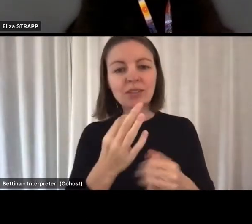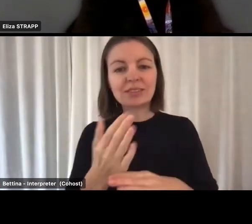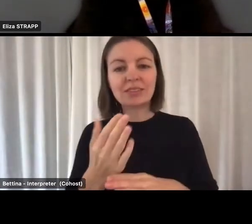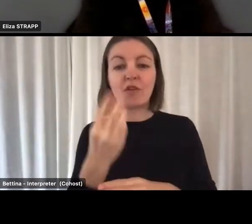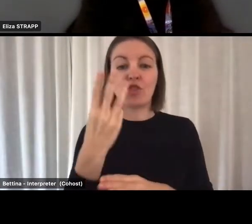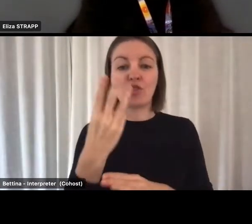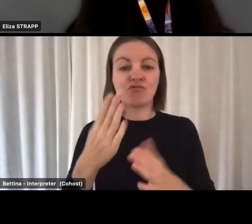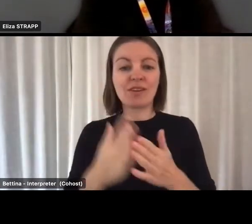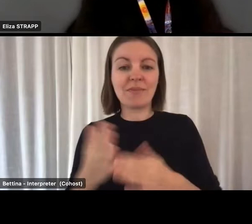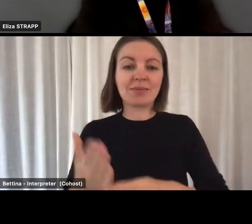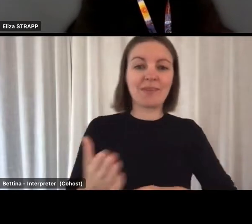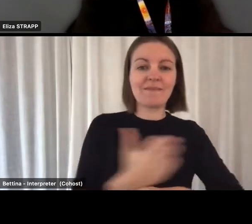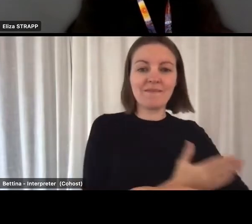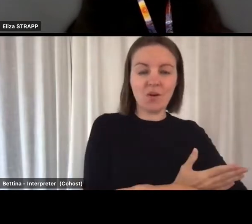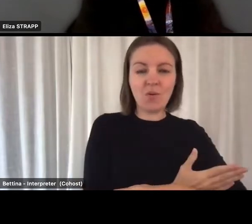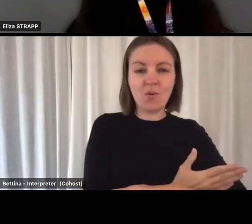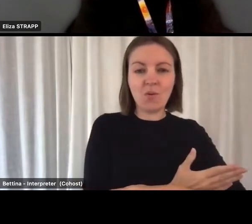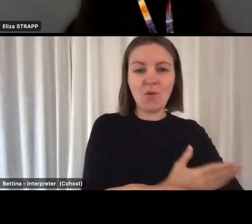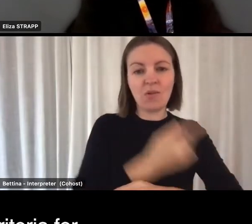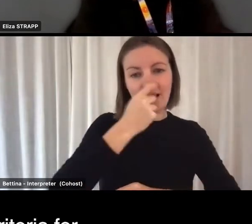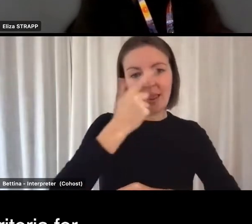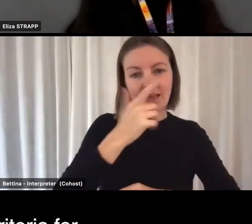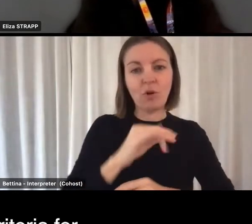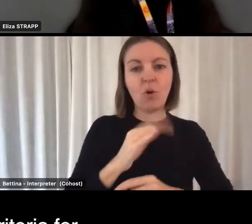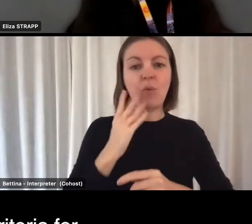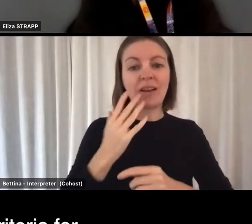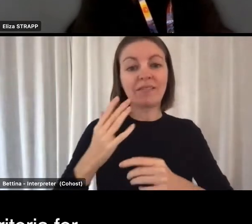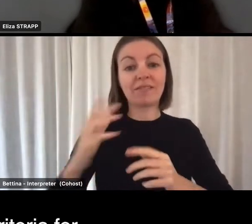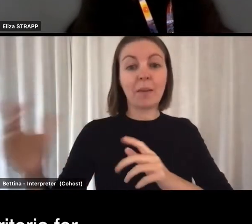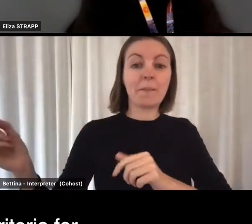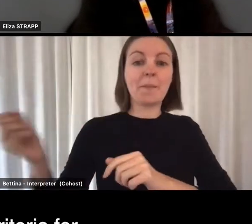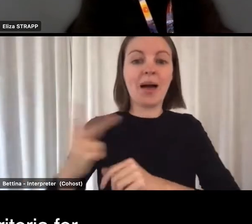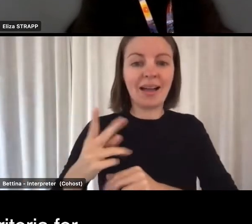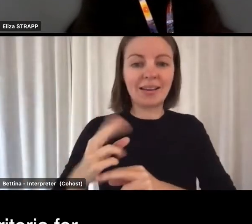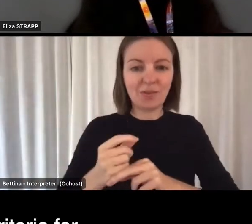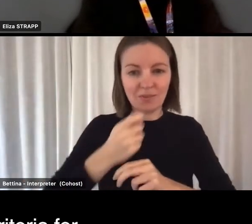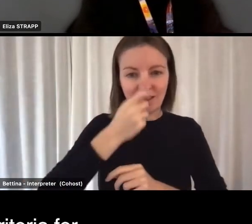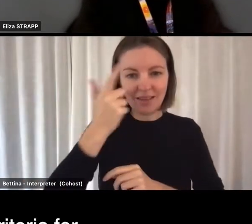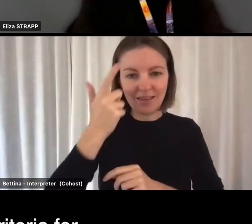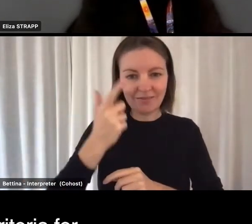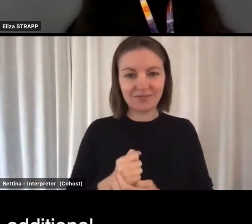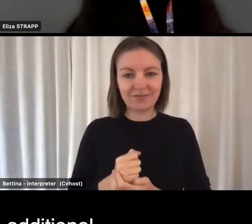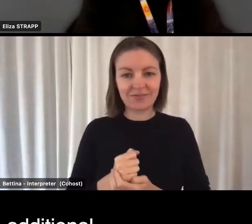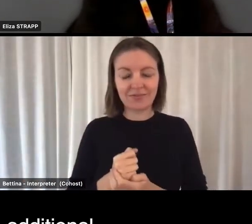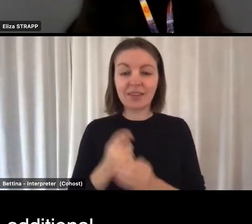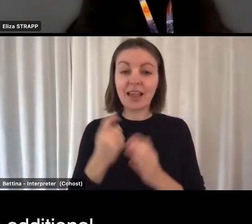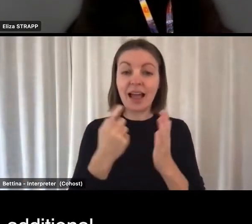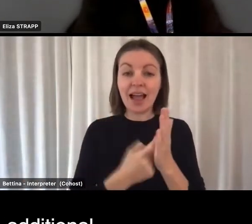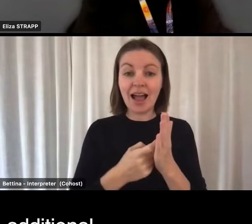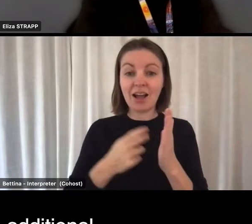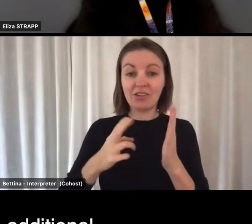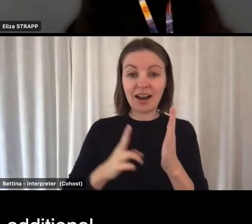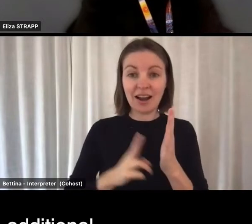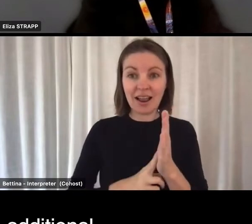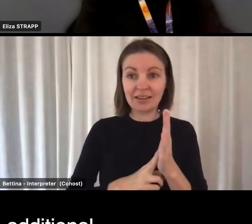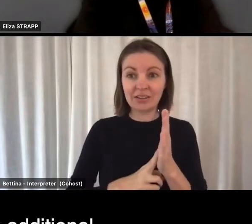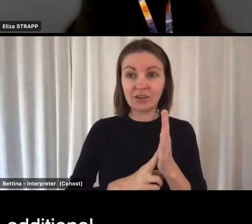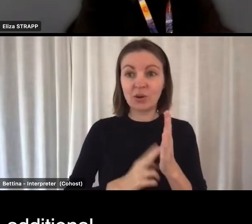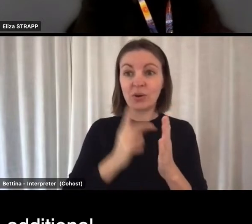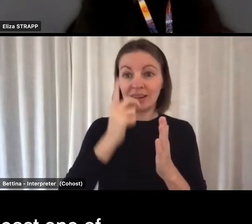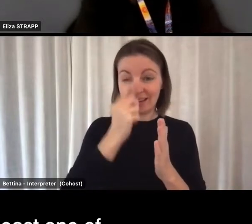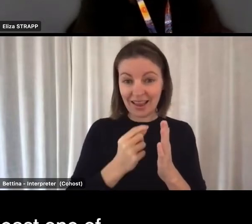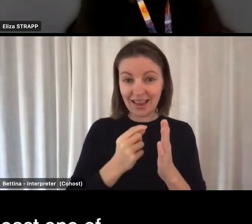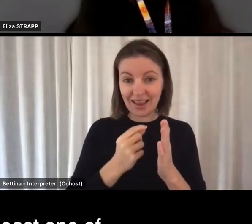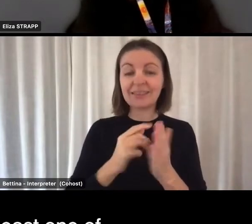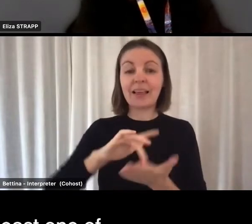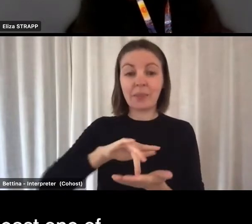to or after returning from leave. A registered nurse who satisfies the criteria for the call payment may be eligible for